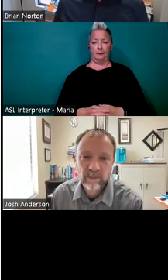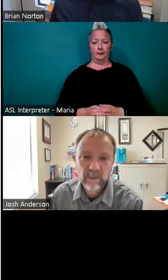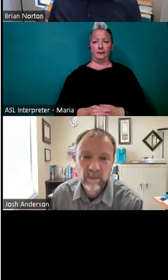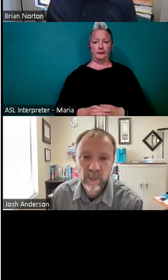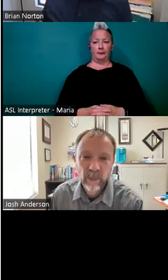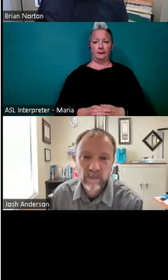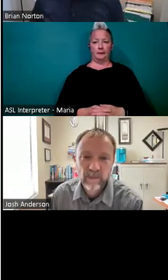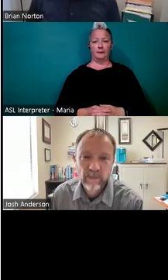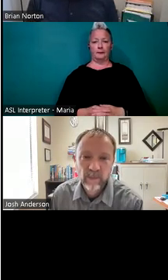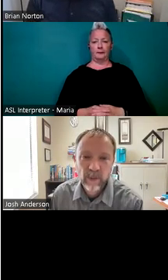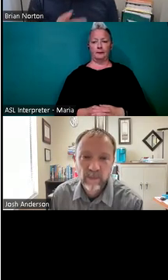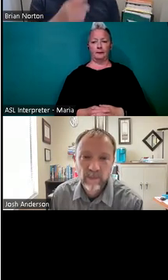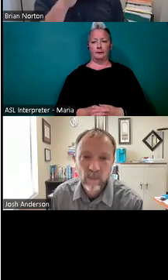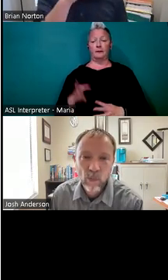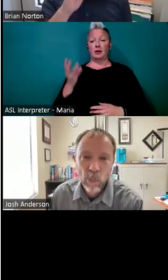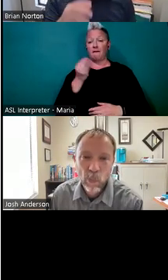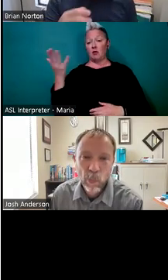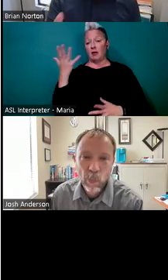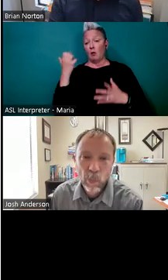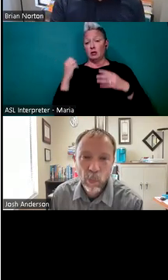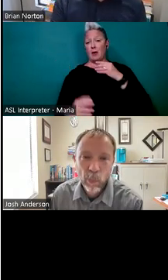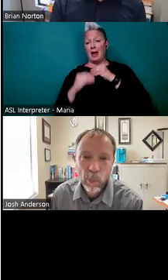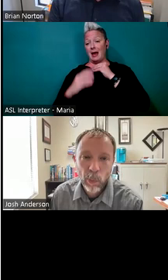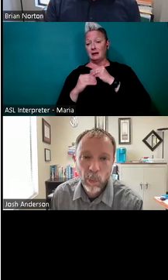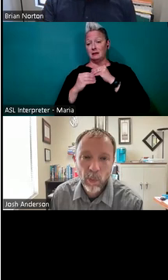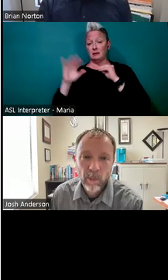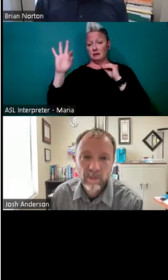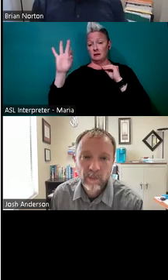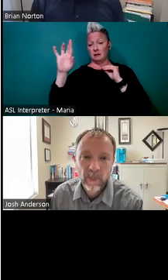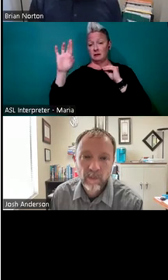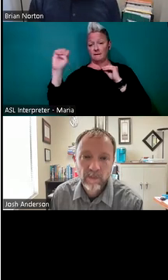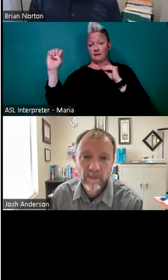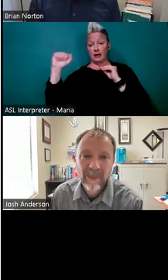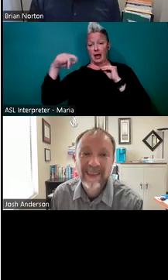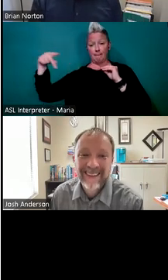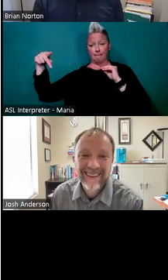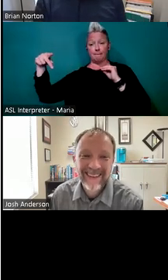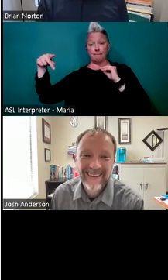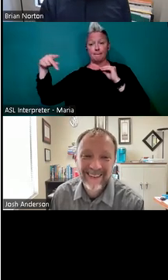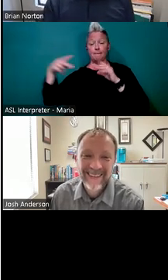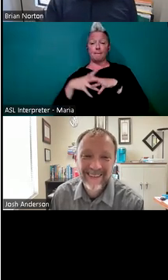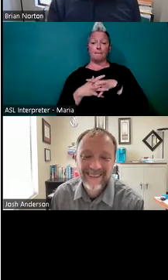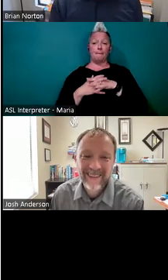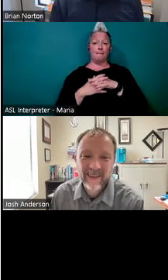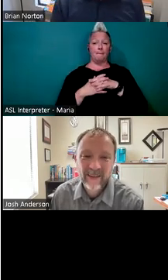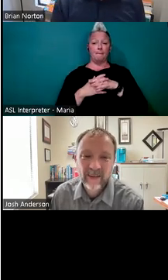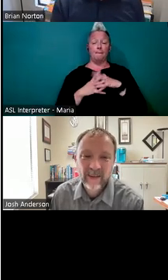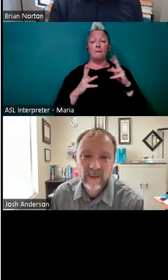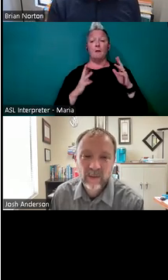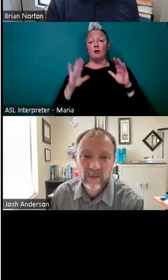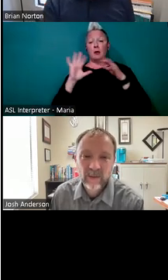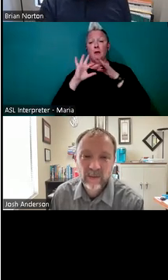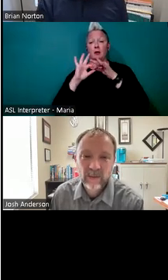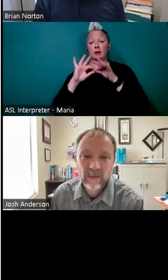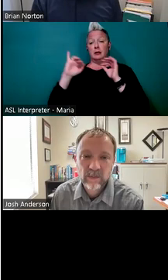Yeah. Um, a couple of things I want to throw in here, just free apps. So since folks are having phones, um, we have a really great relationship with